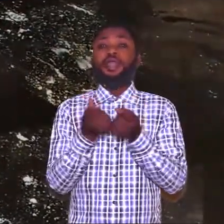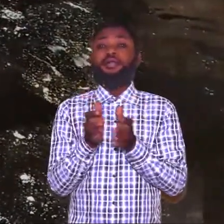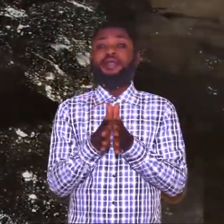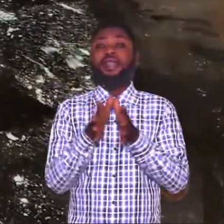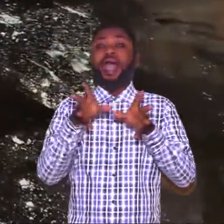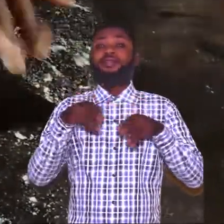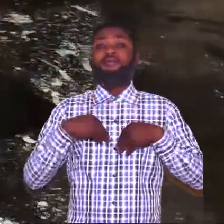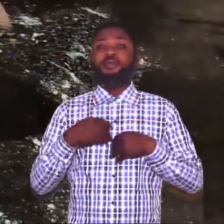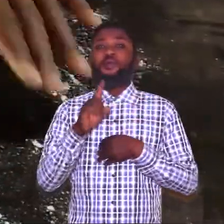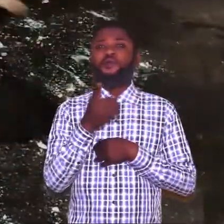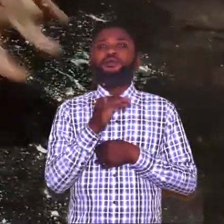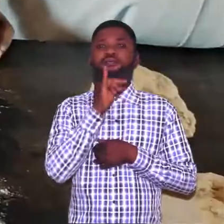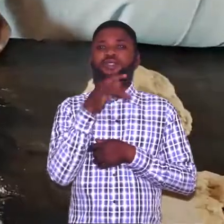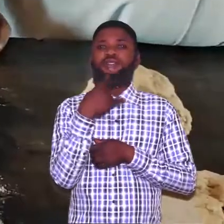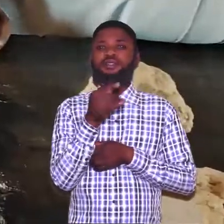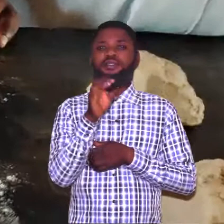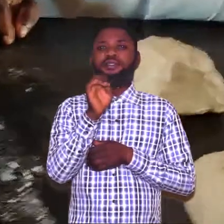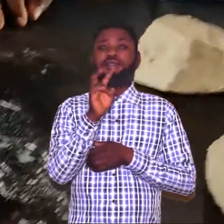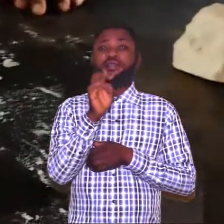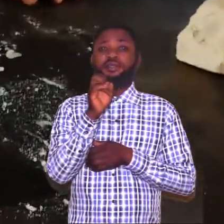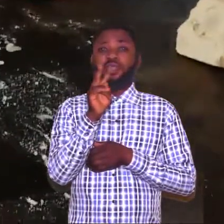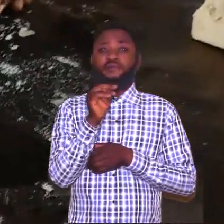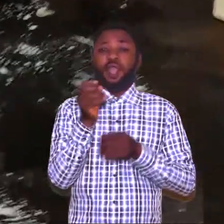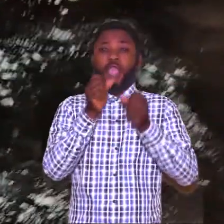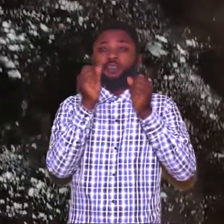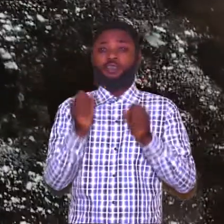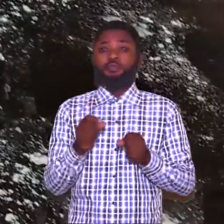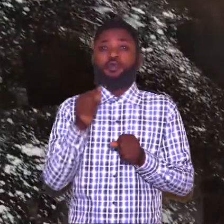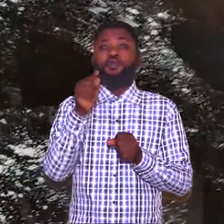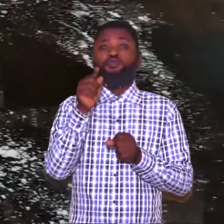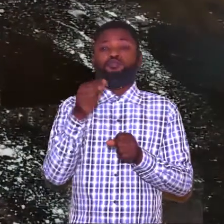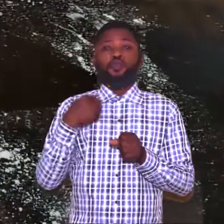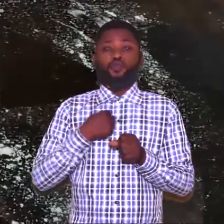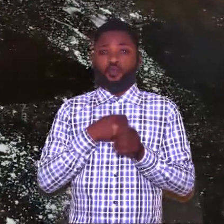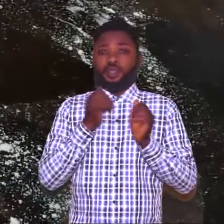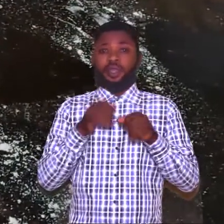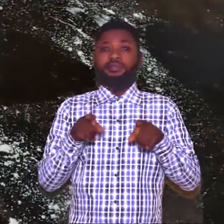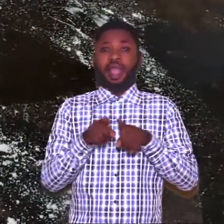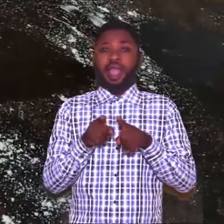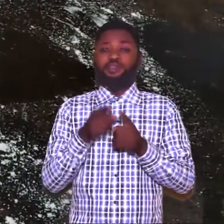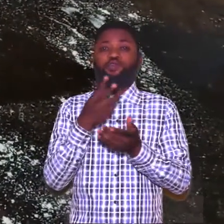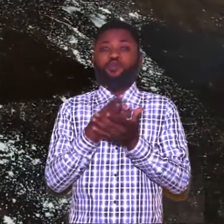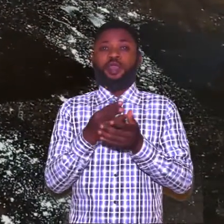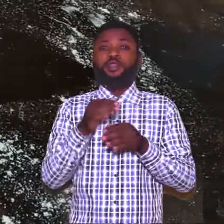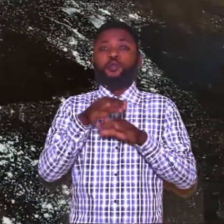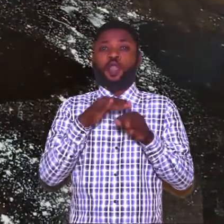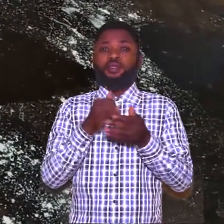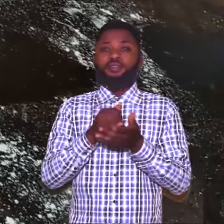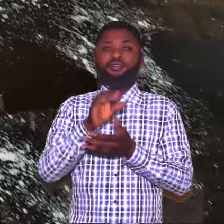acceptable one is the even shape. And you can as well call it cubes.